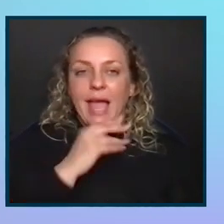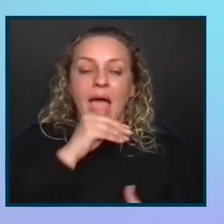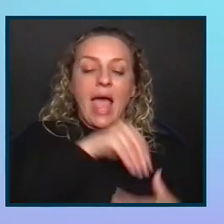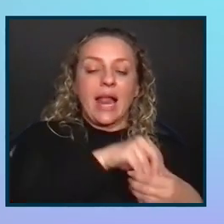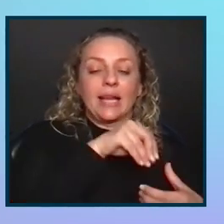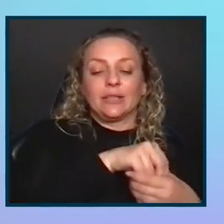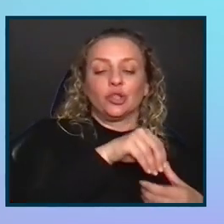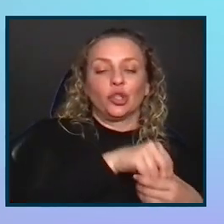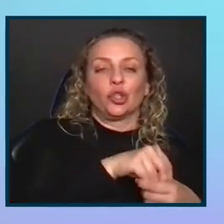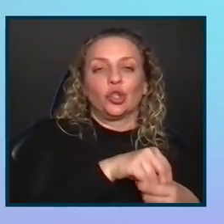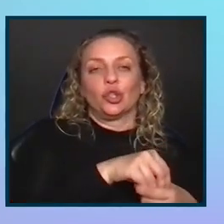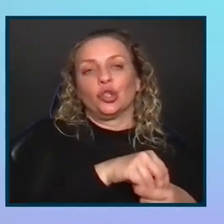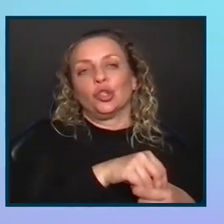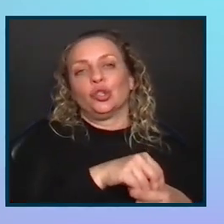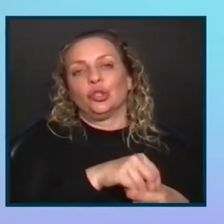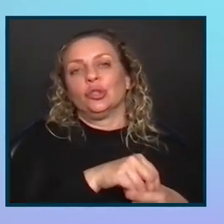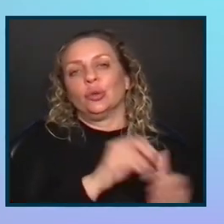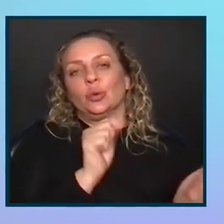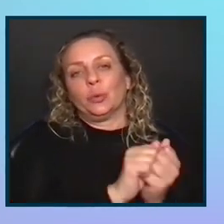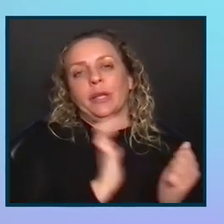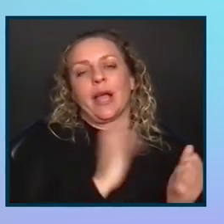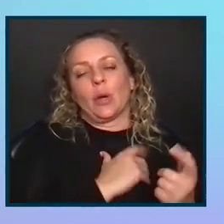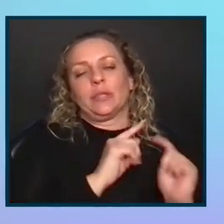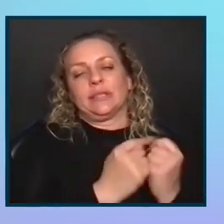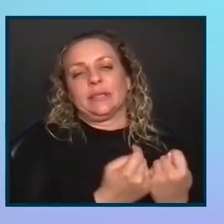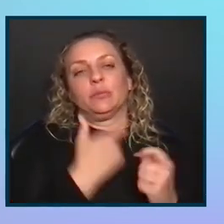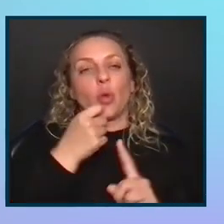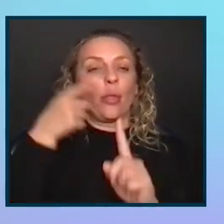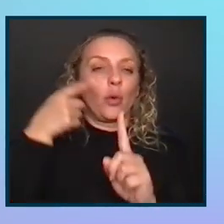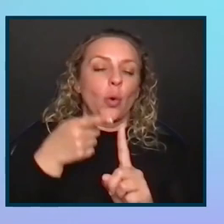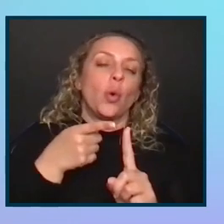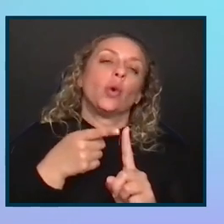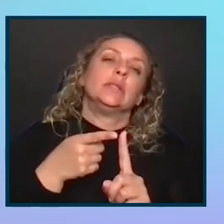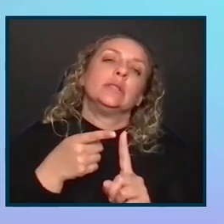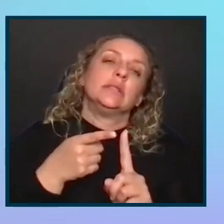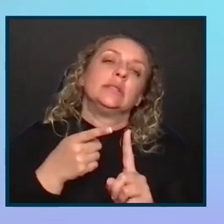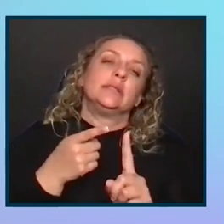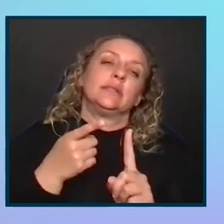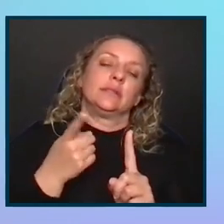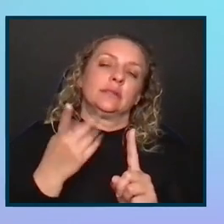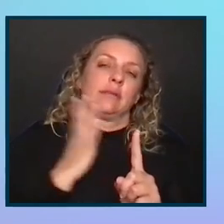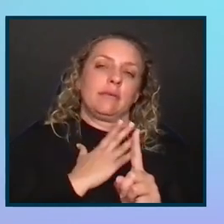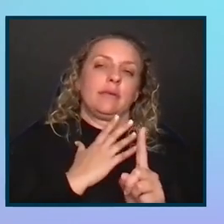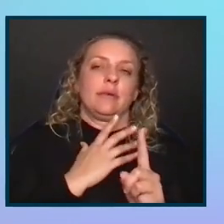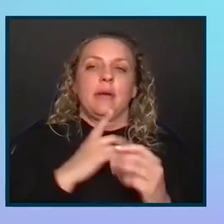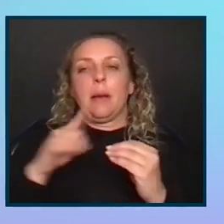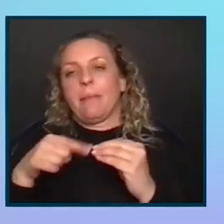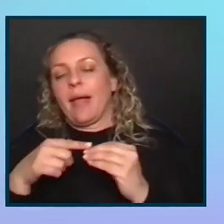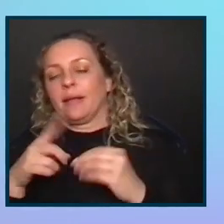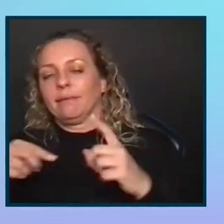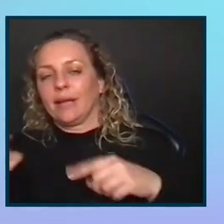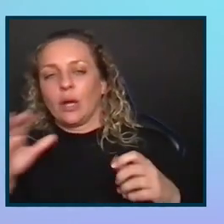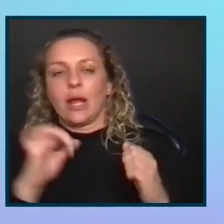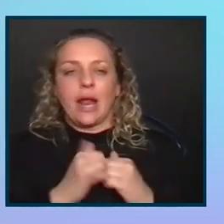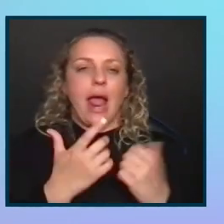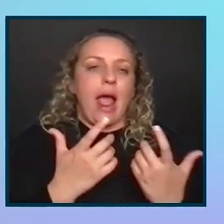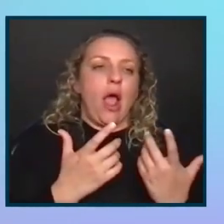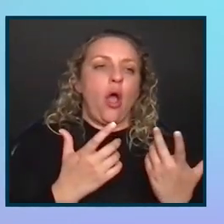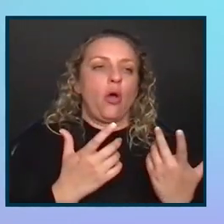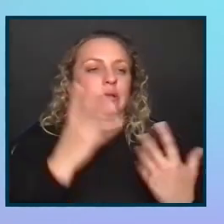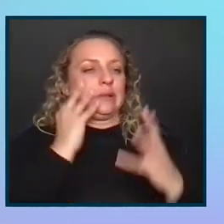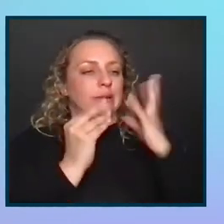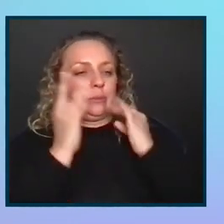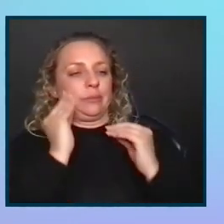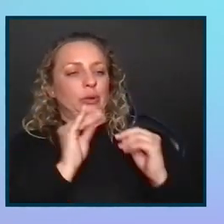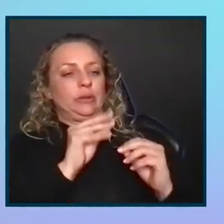testing with our teams. So the goal is, and, you know, mileage varies depending on how mature the team is, but the